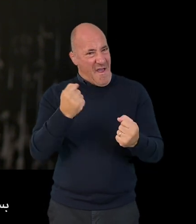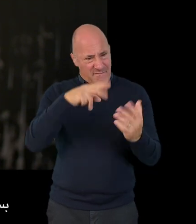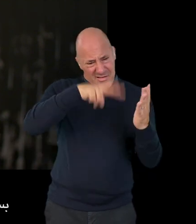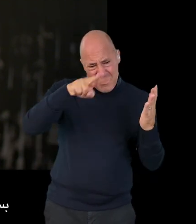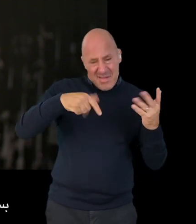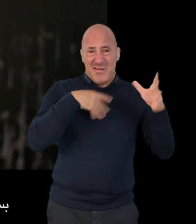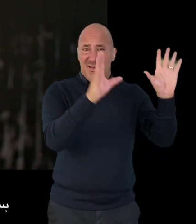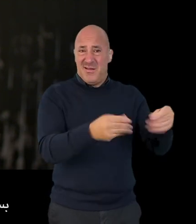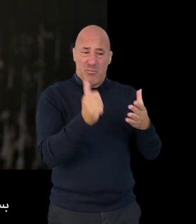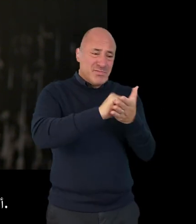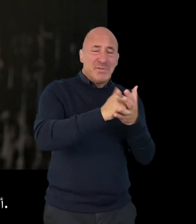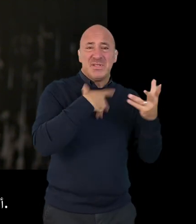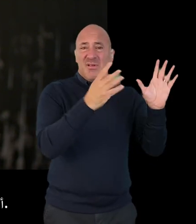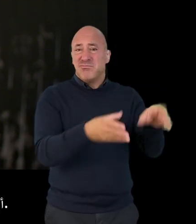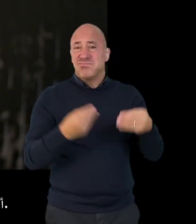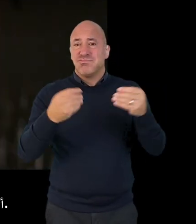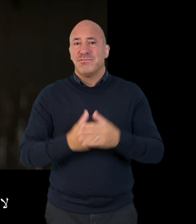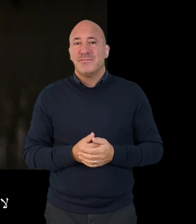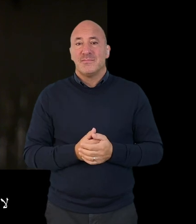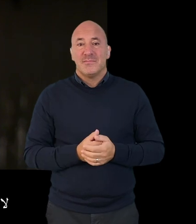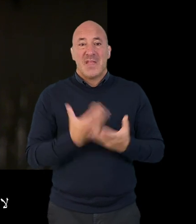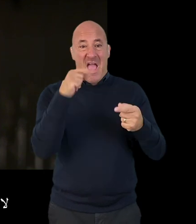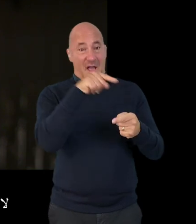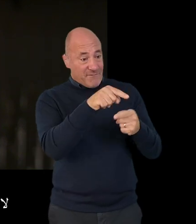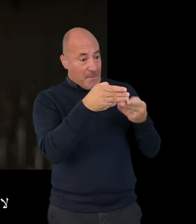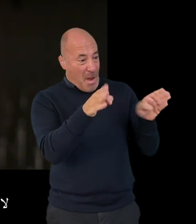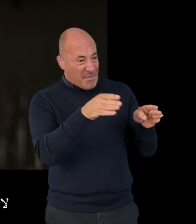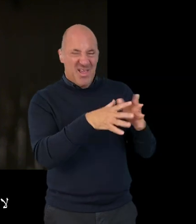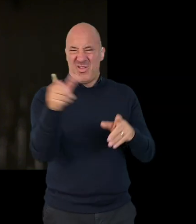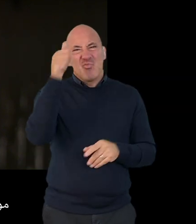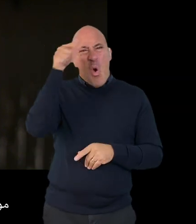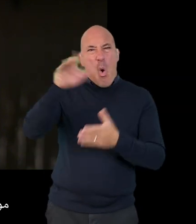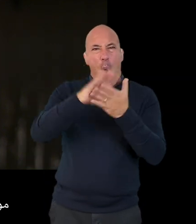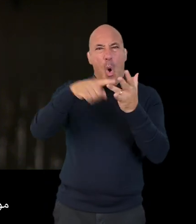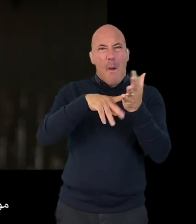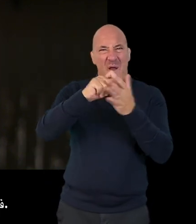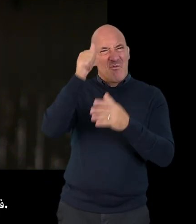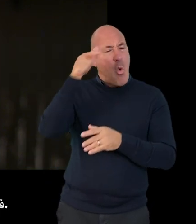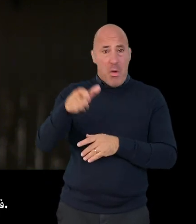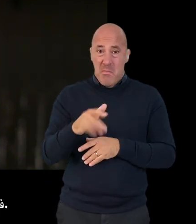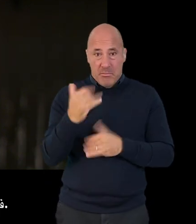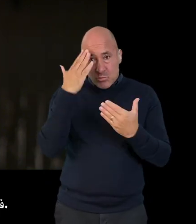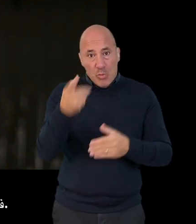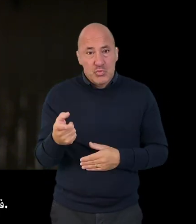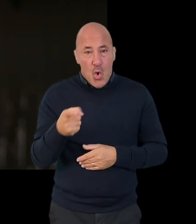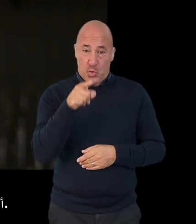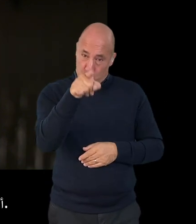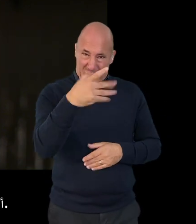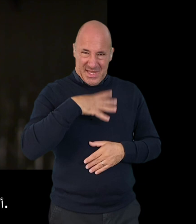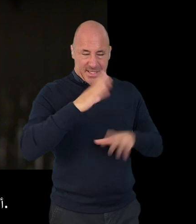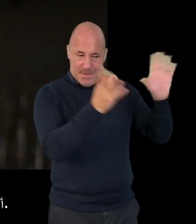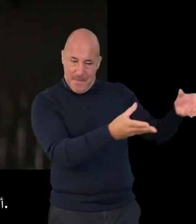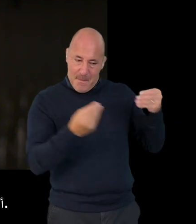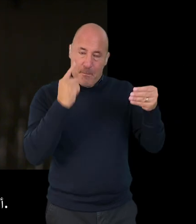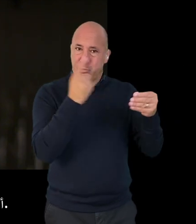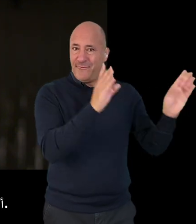because of your sexual orientation or gender identity. Do not assume that because something is in the public domain the Home Office would know about it. It's up to